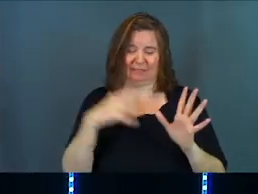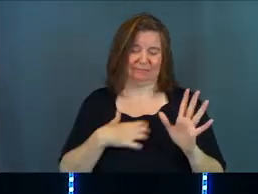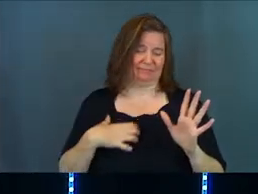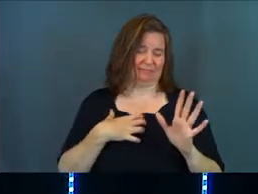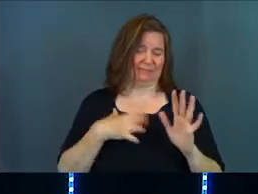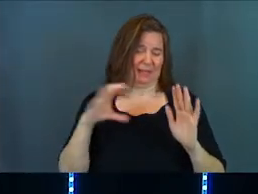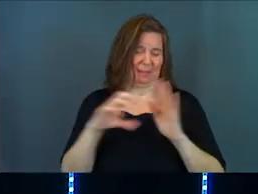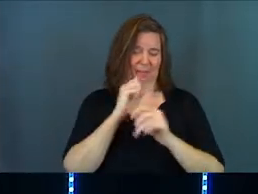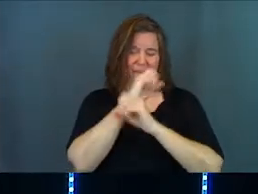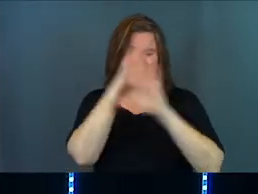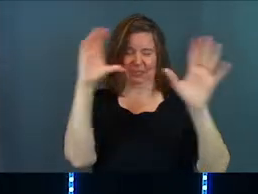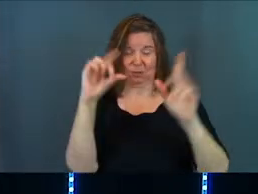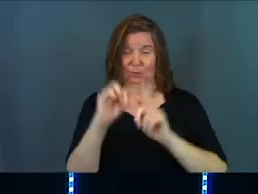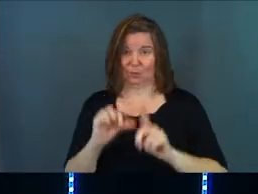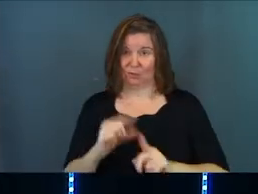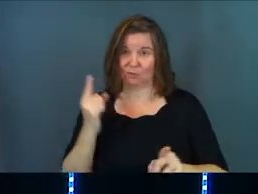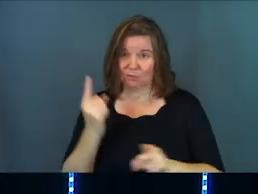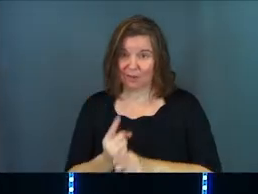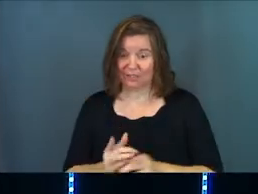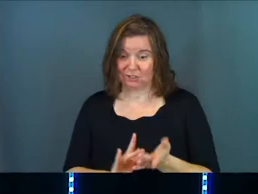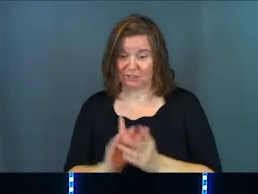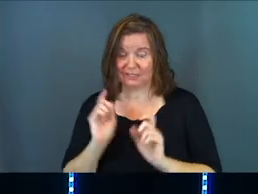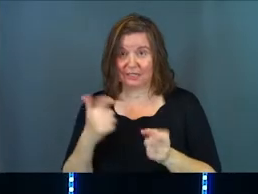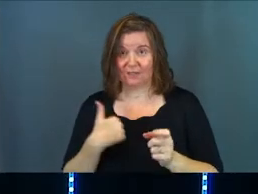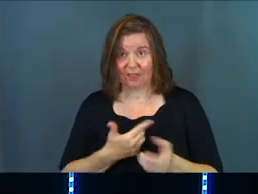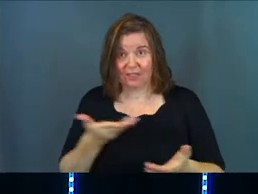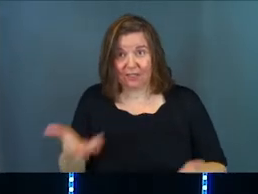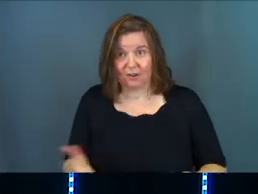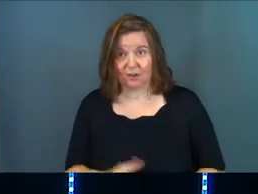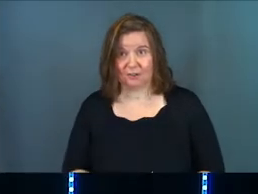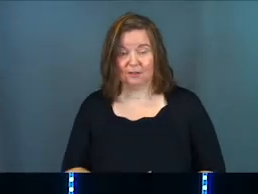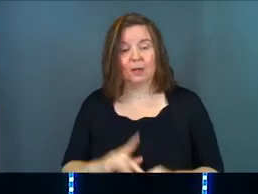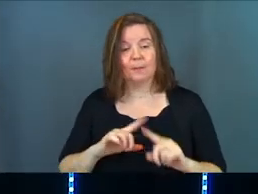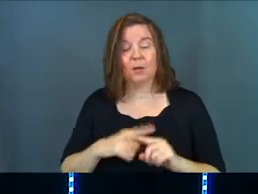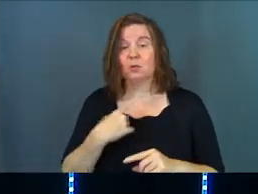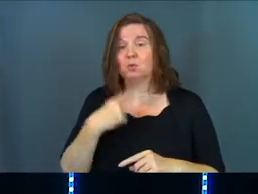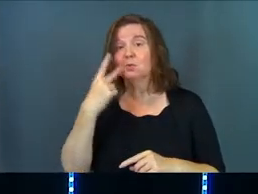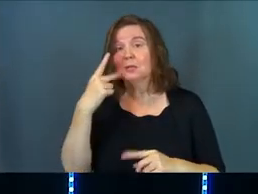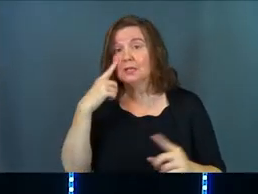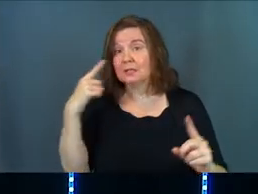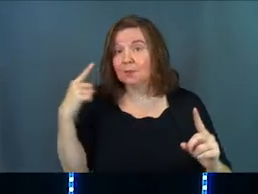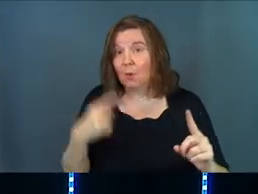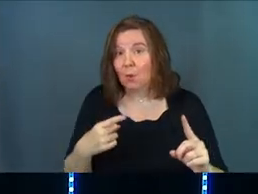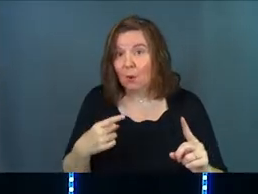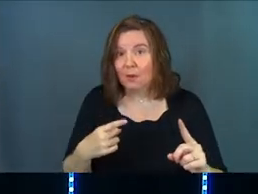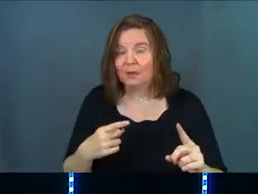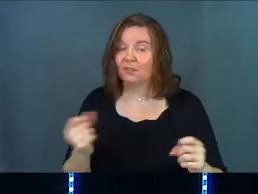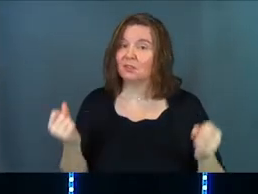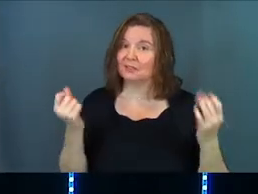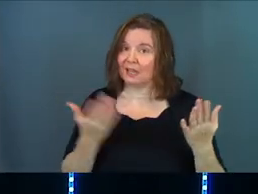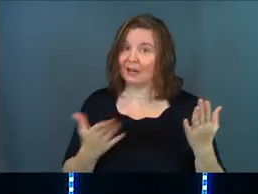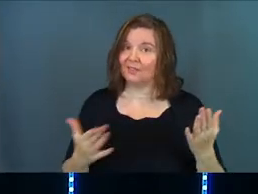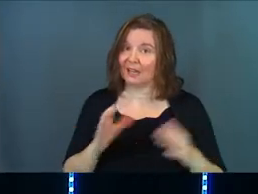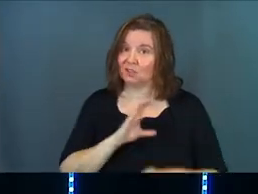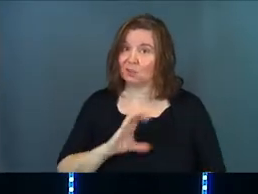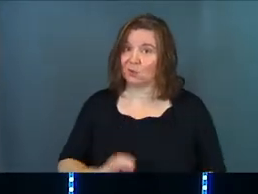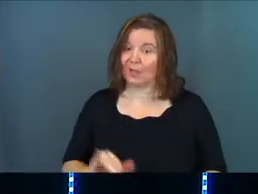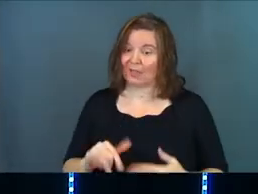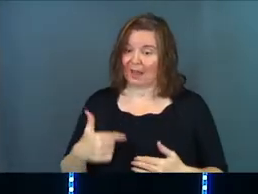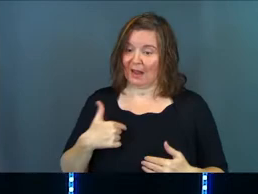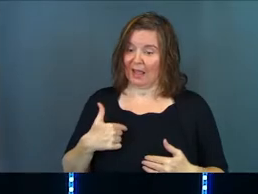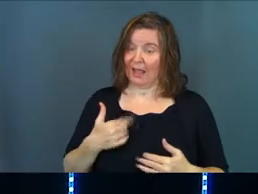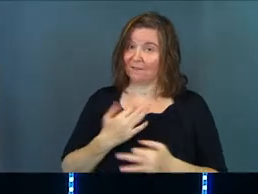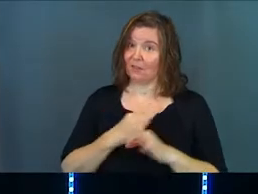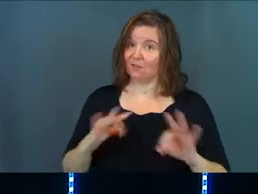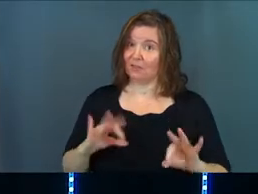picturesque words, right? Jesus is giving us there. But you see his point is there's a lot of things as a Christian that I